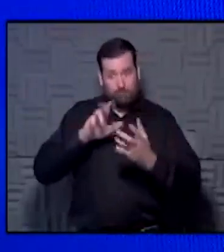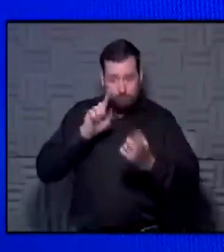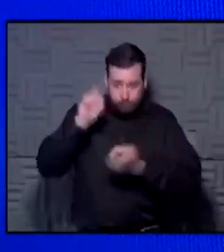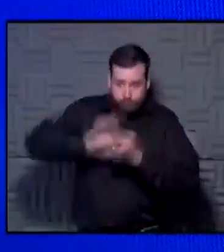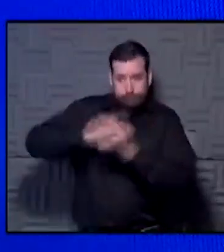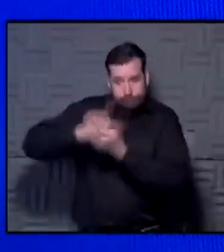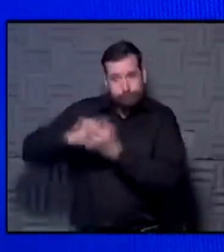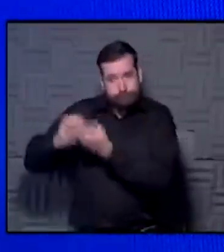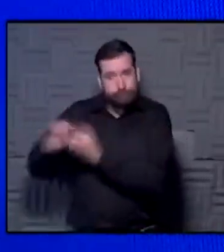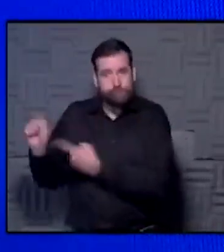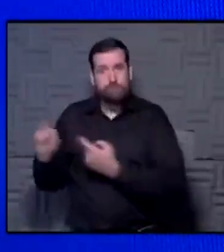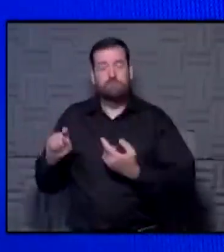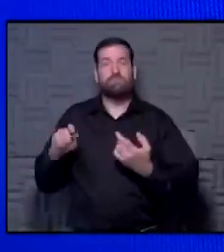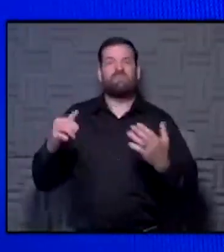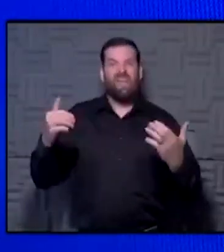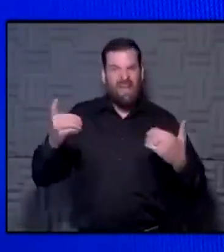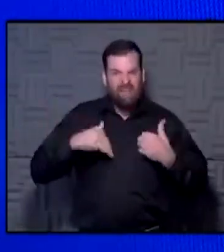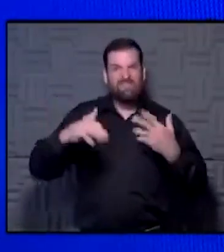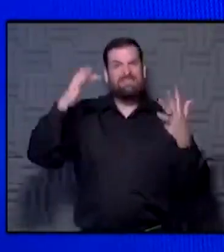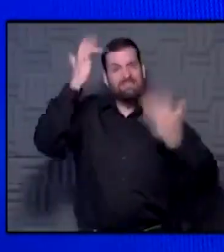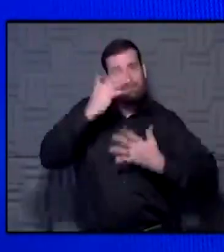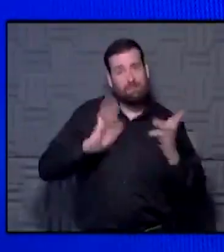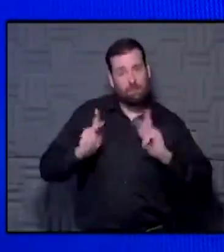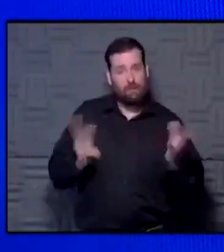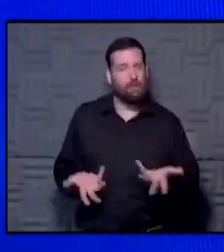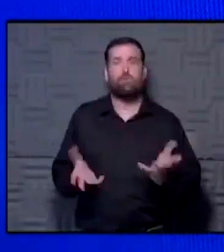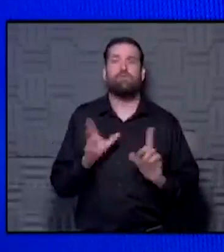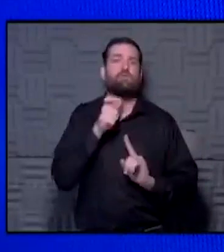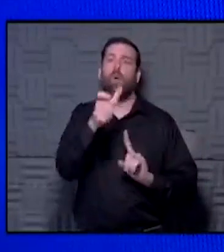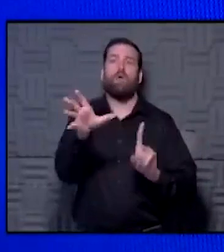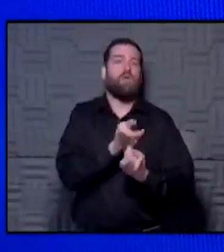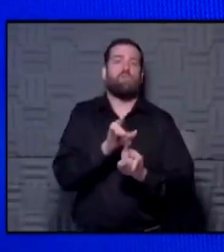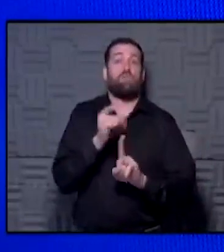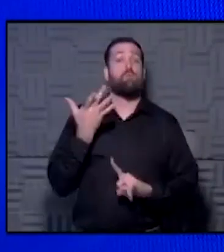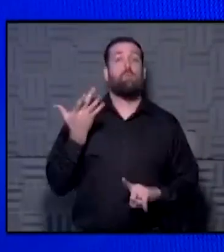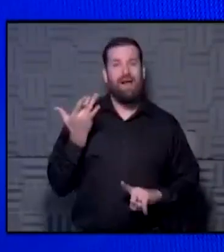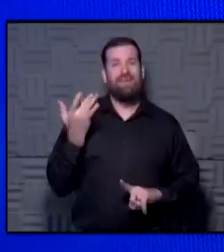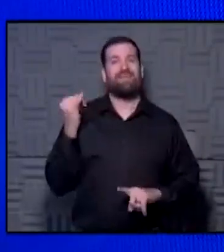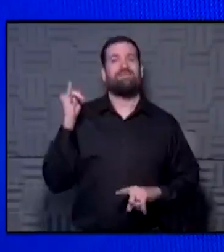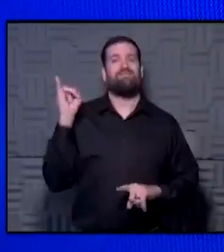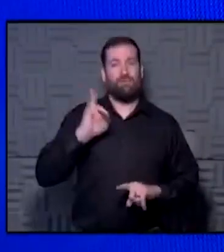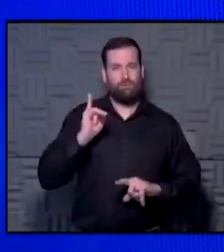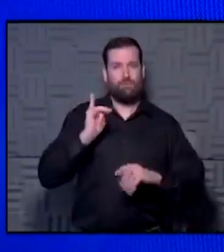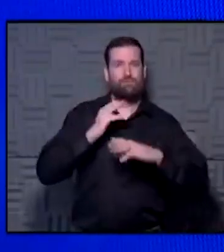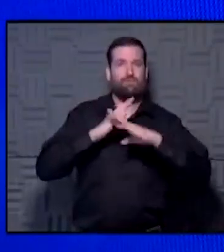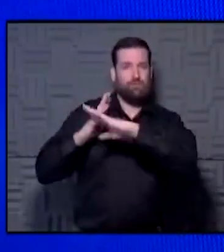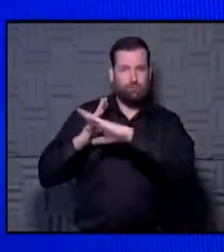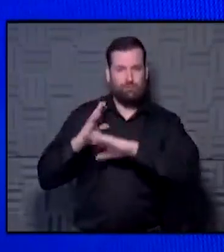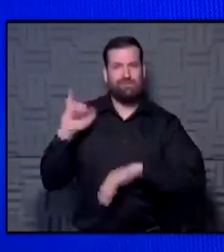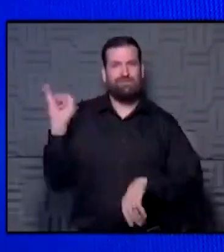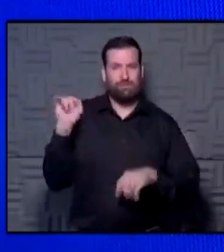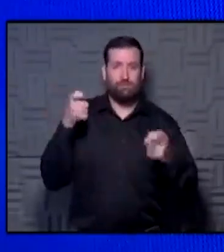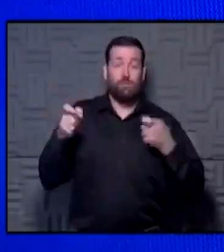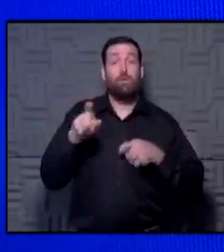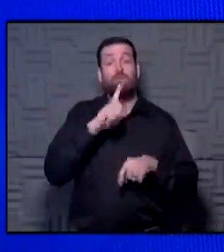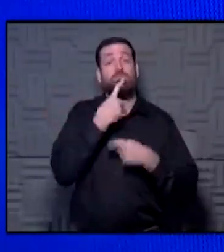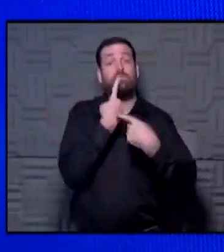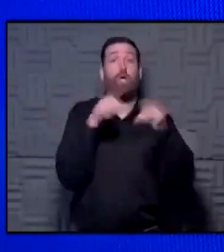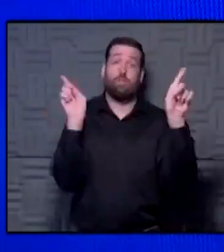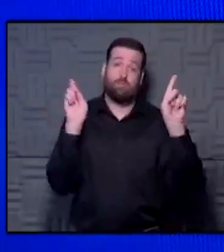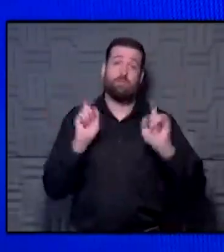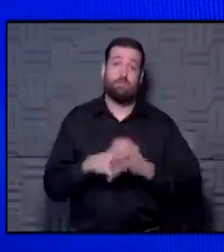ill, big concentrations of them, and people don't get it. Why is that? Infection prevention and control really works.